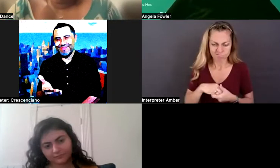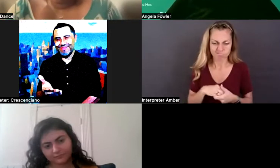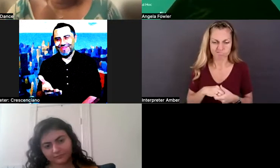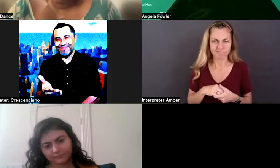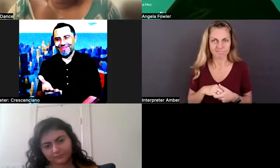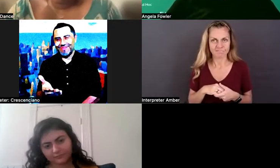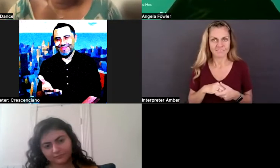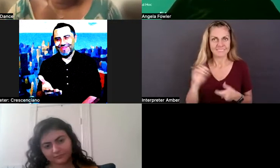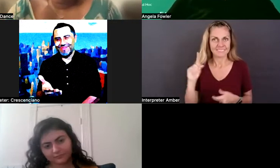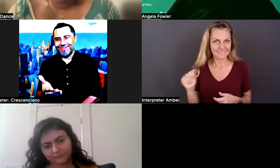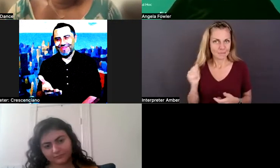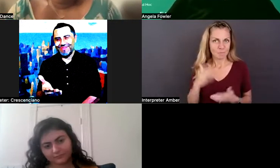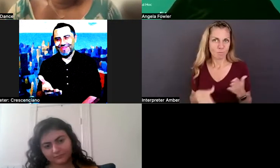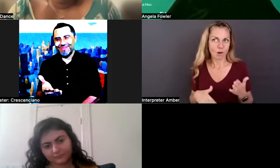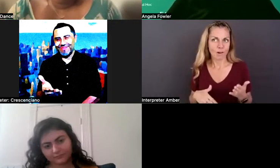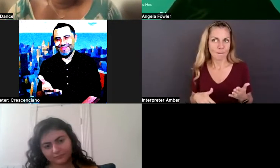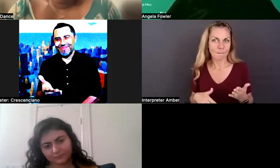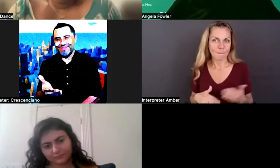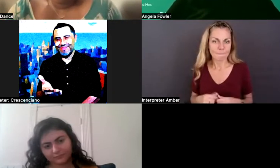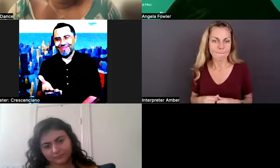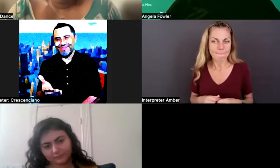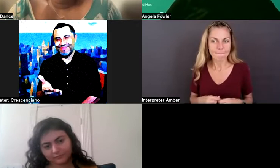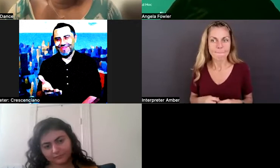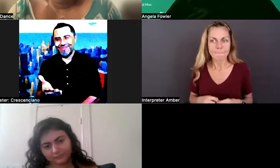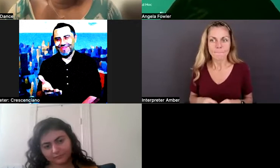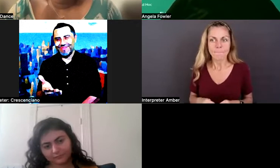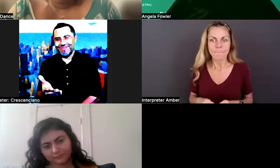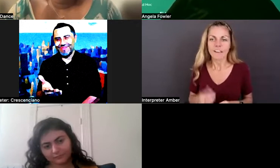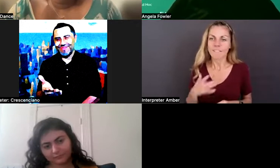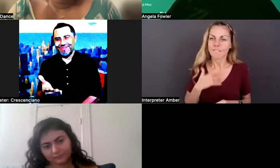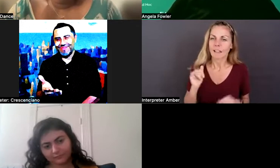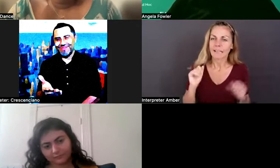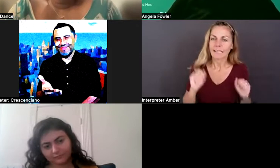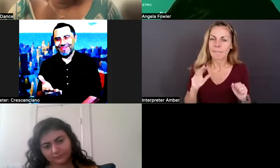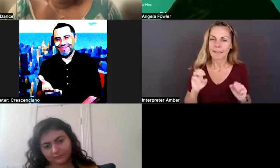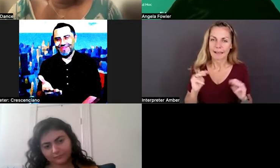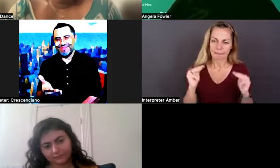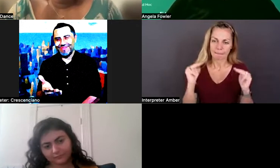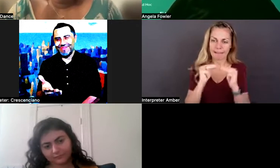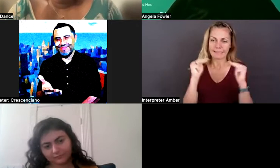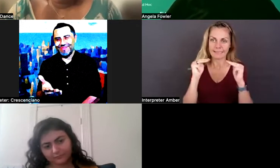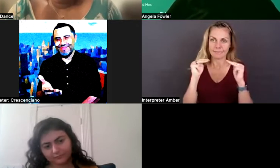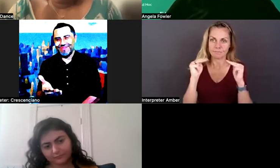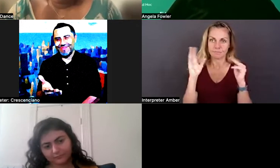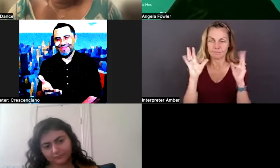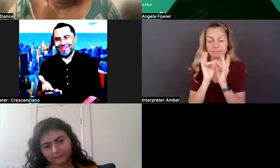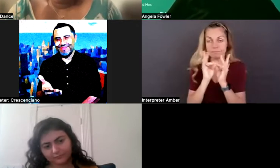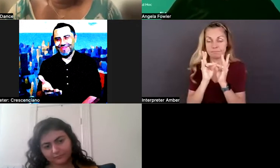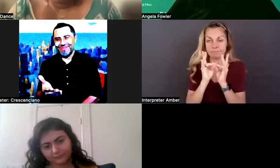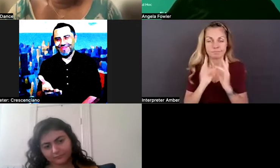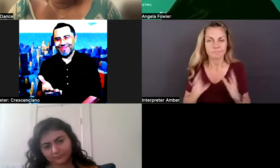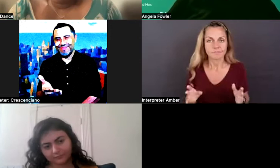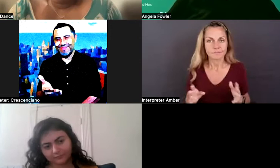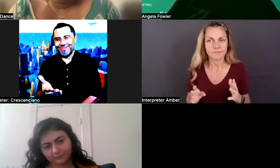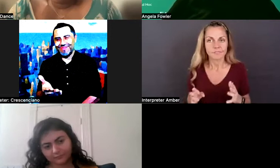you're going to, I feel like it can be like a magnetic force. Because hiring managers, they're